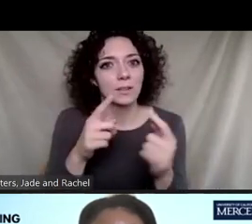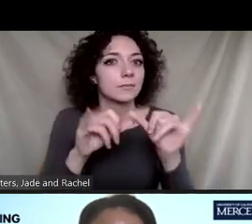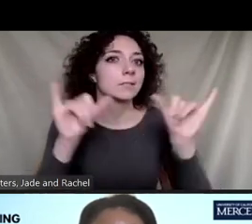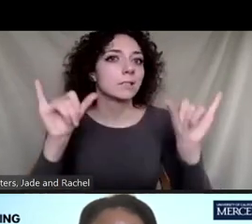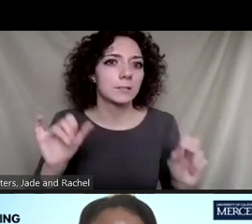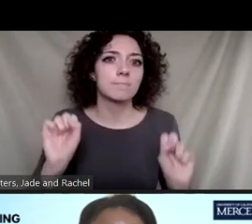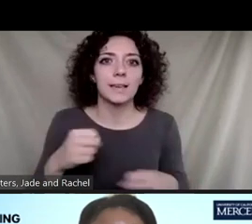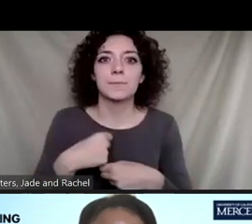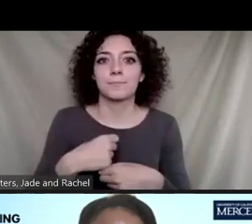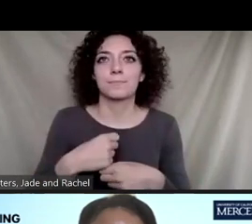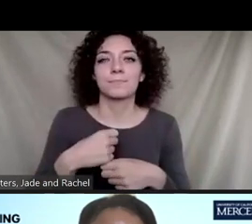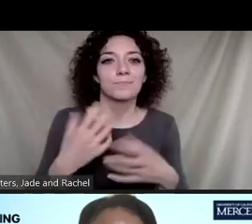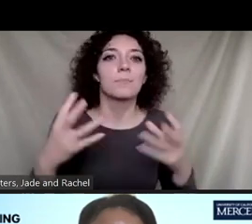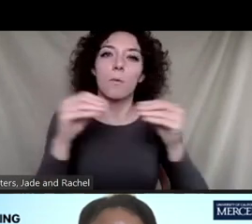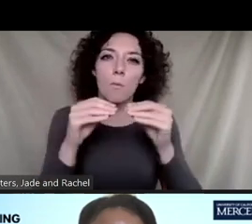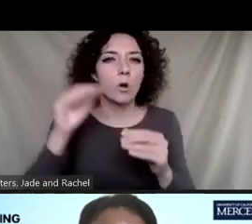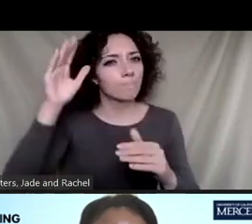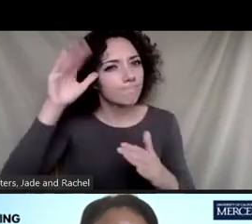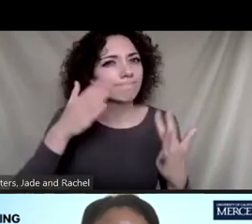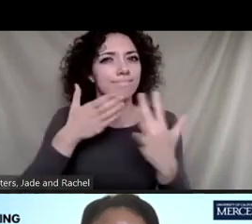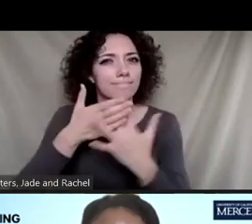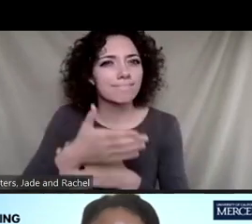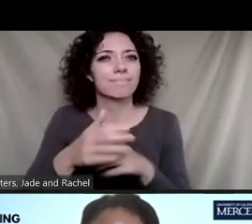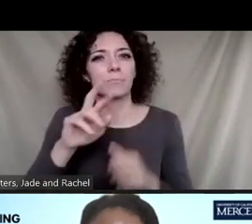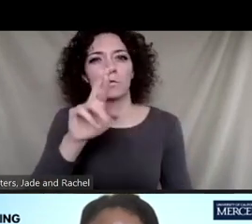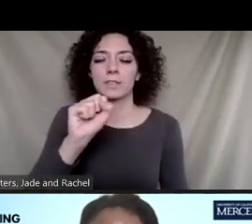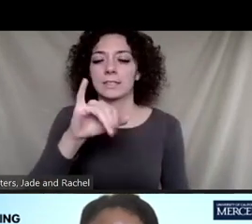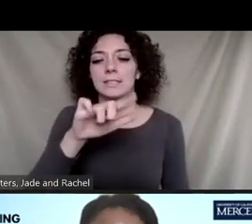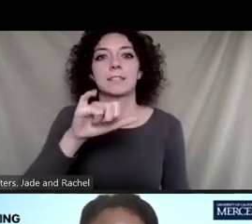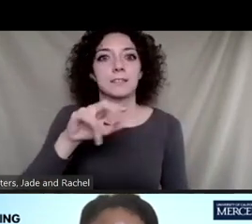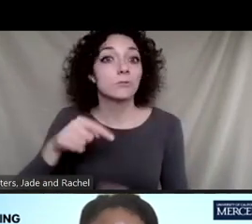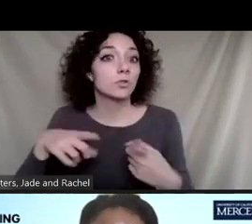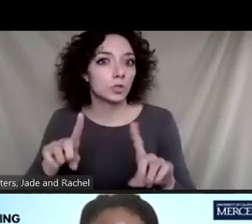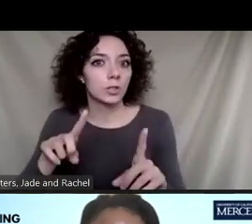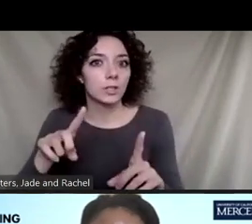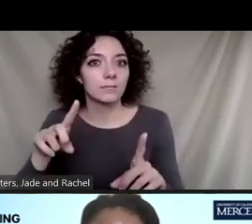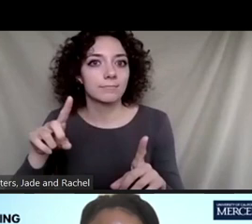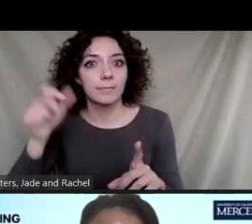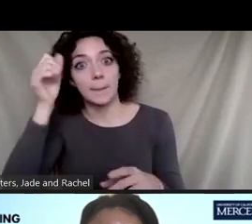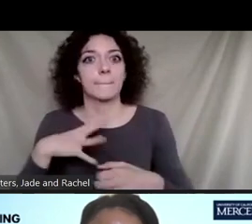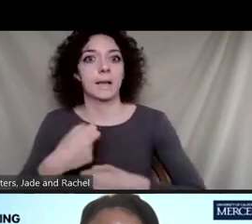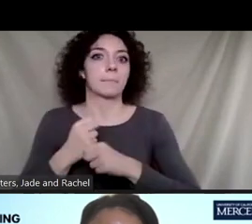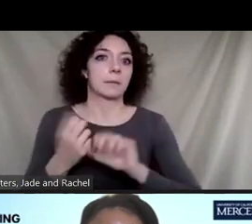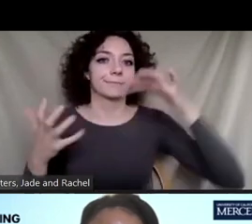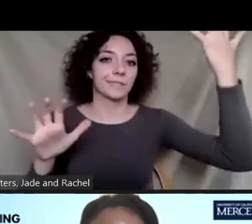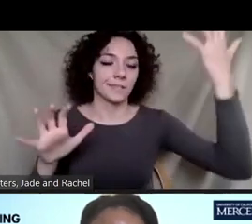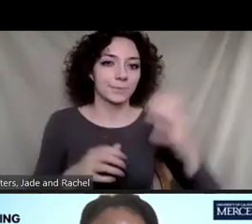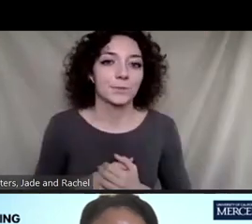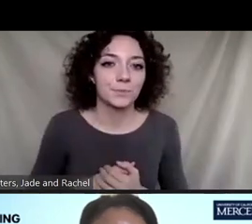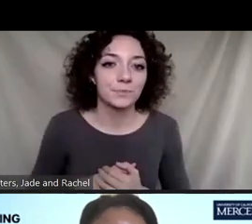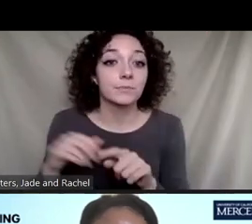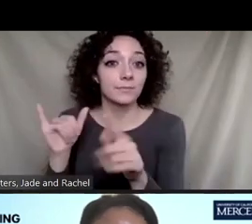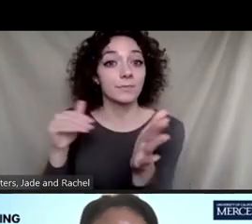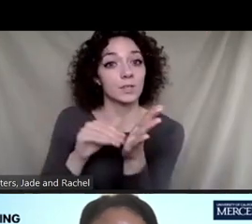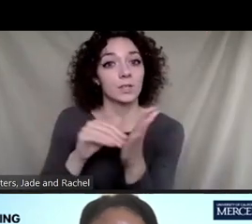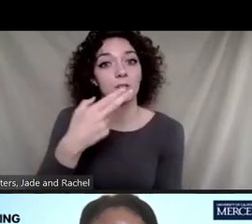more resilient to natural and human-made disasters. Dr. Trotson Hobbs, you had your hand raised. Yes. Dr. So in the